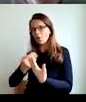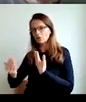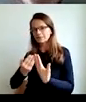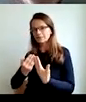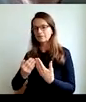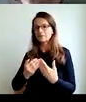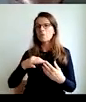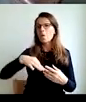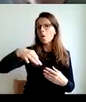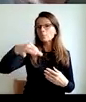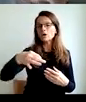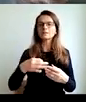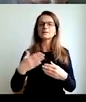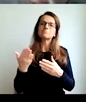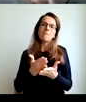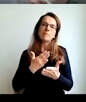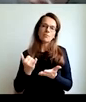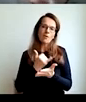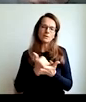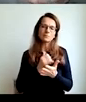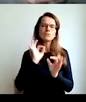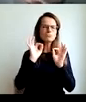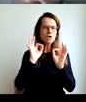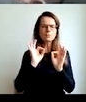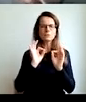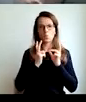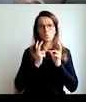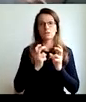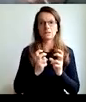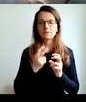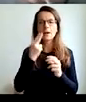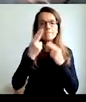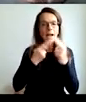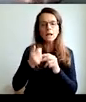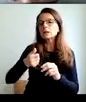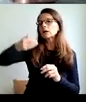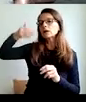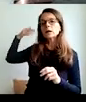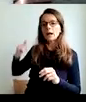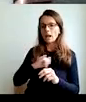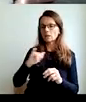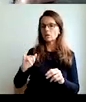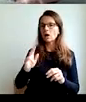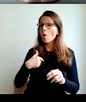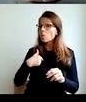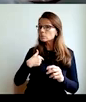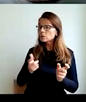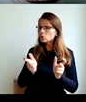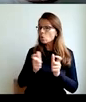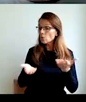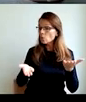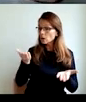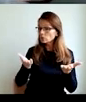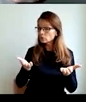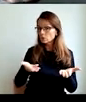relationships. And before the new year, it would be good to stop and see,